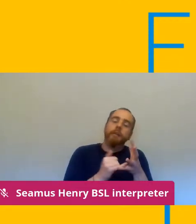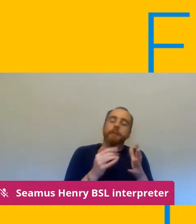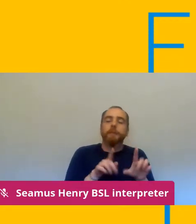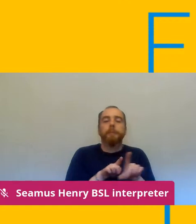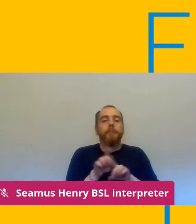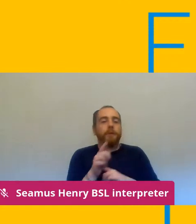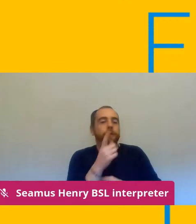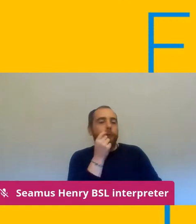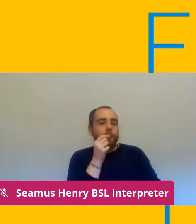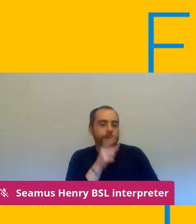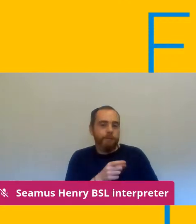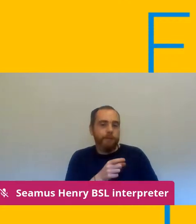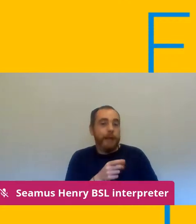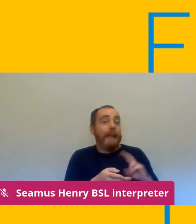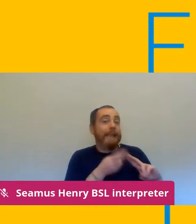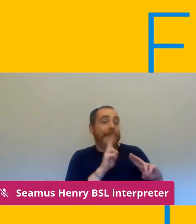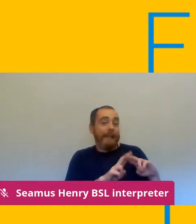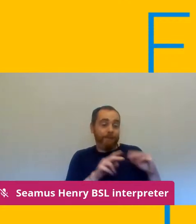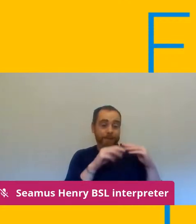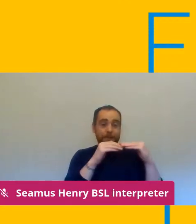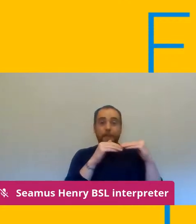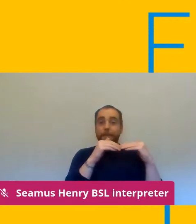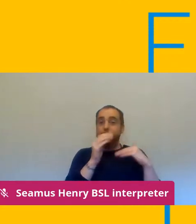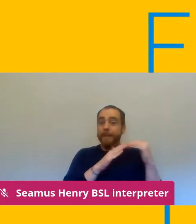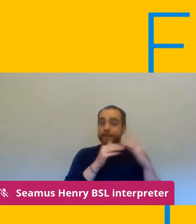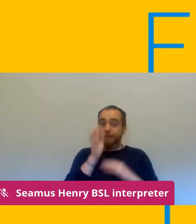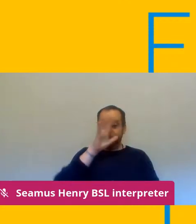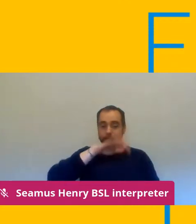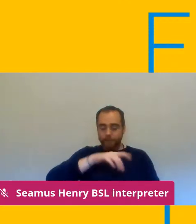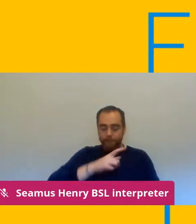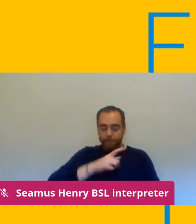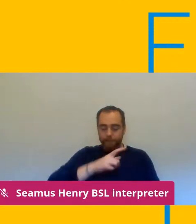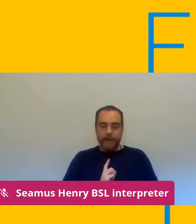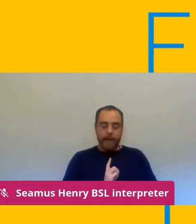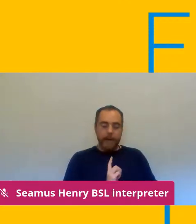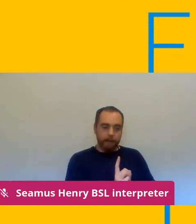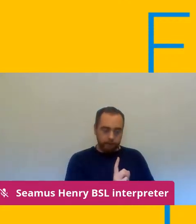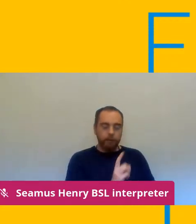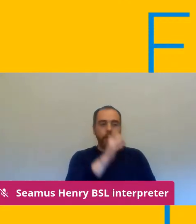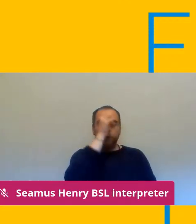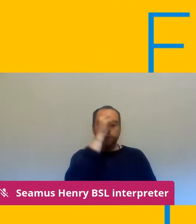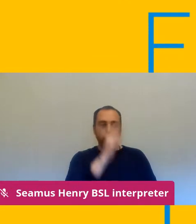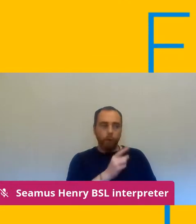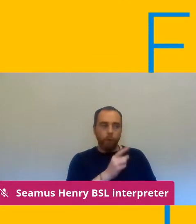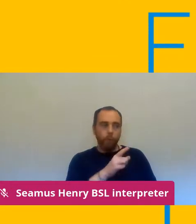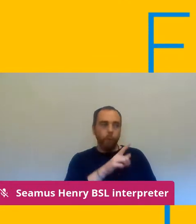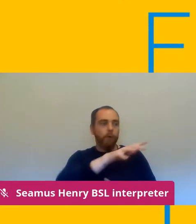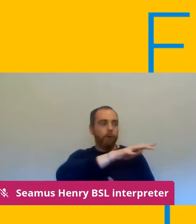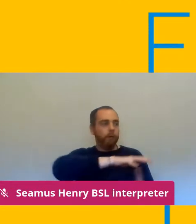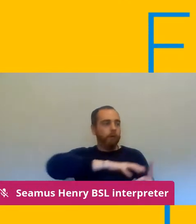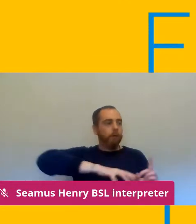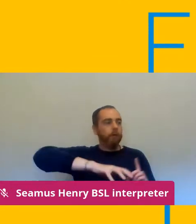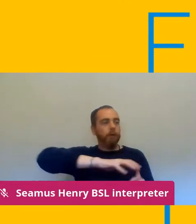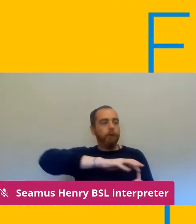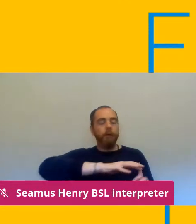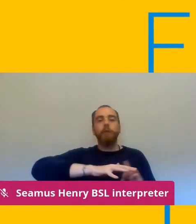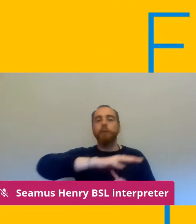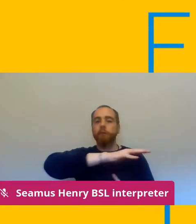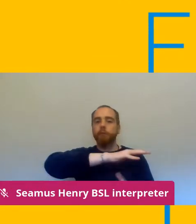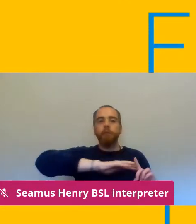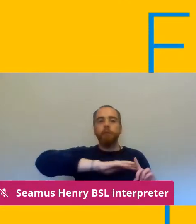the building is safe and they feel confident that sufficient measures are in place to protect them thank you